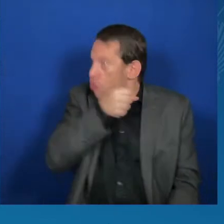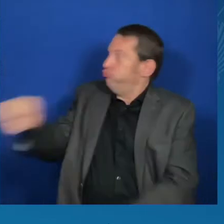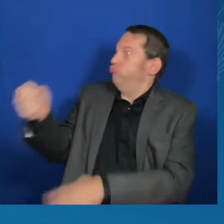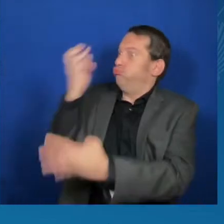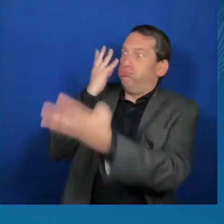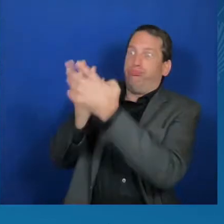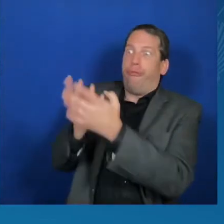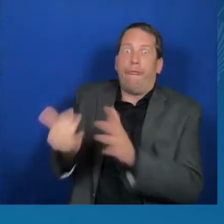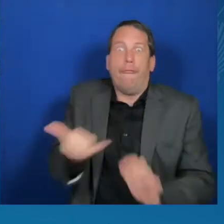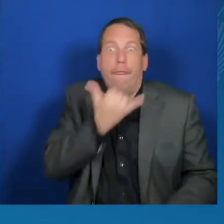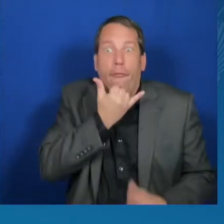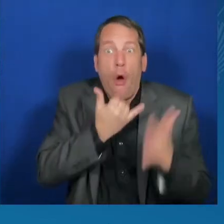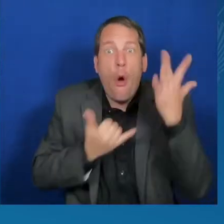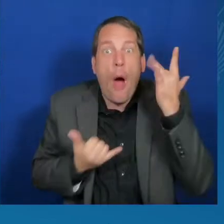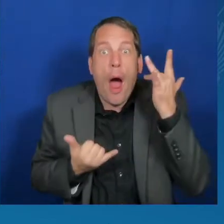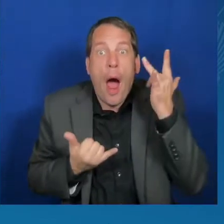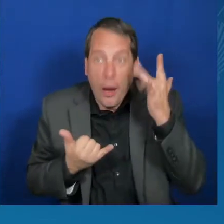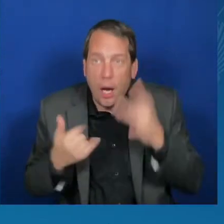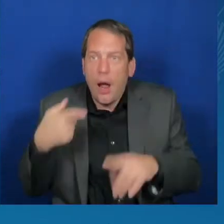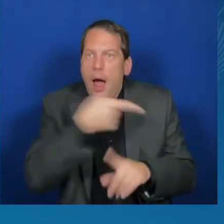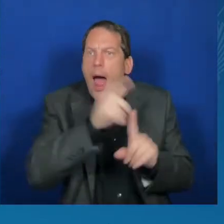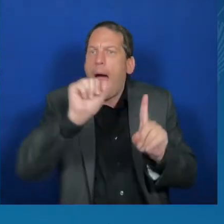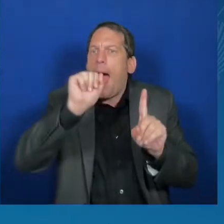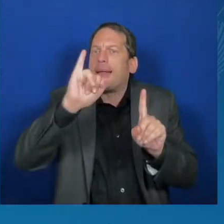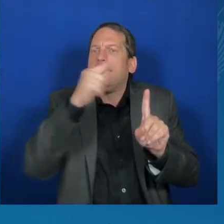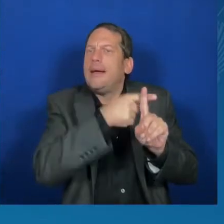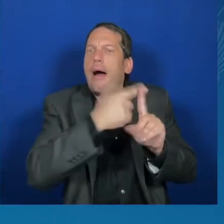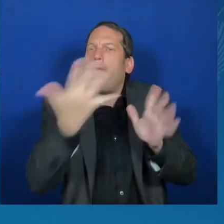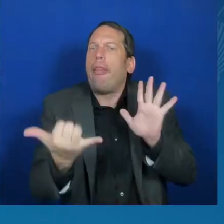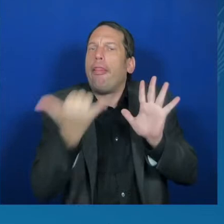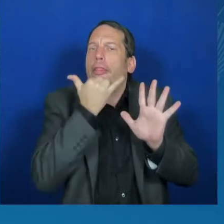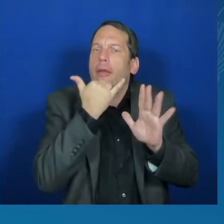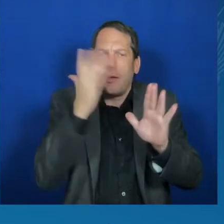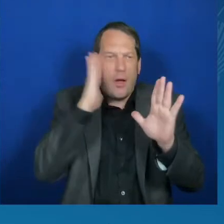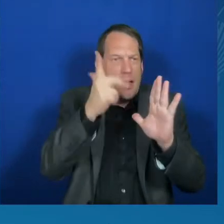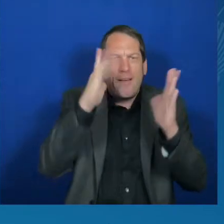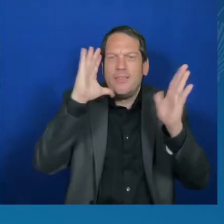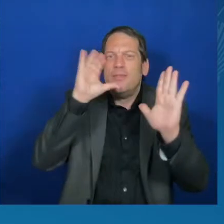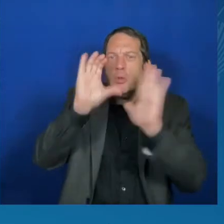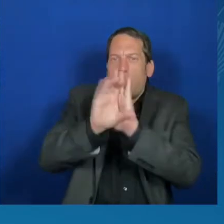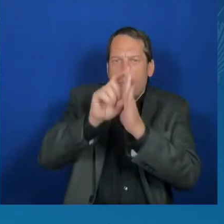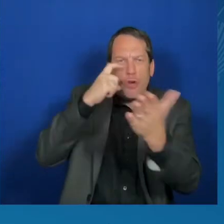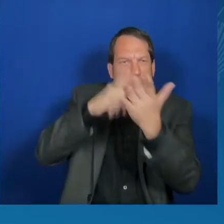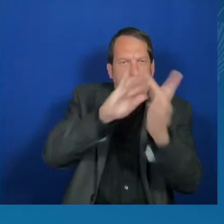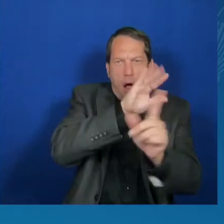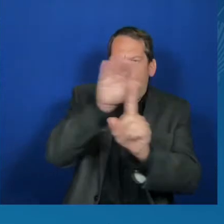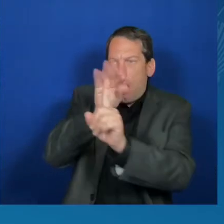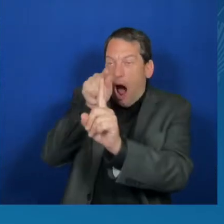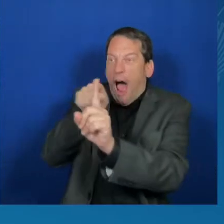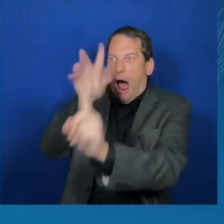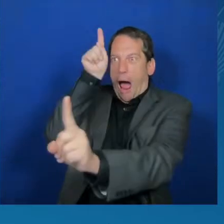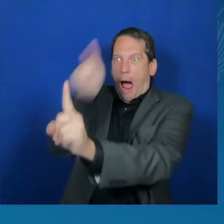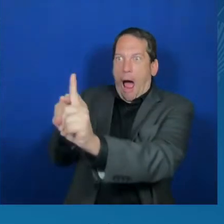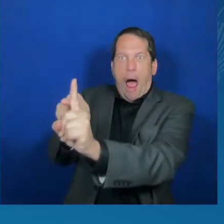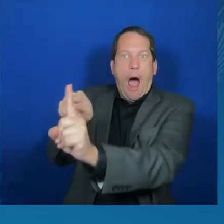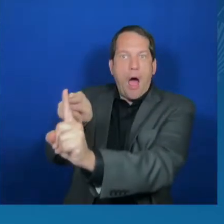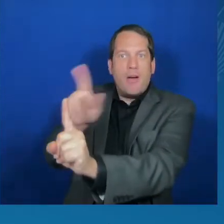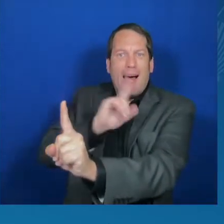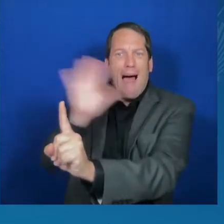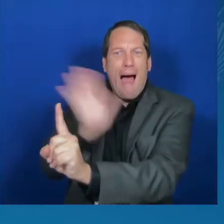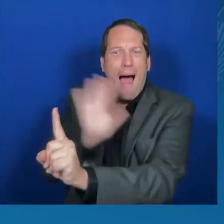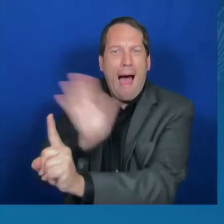is that not existential for his family? And when people around the world